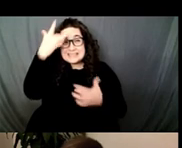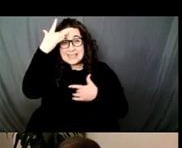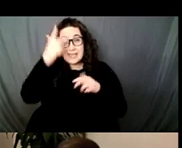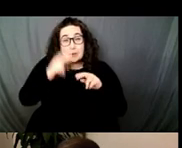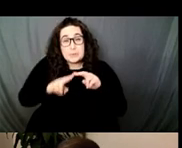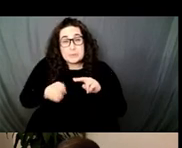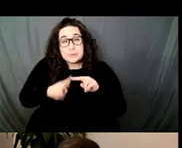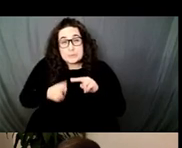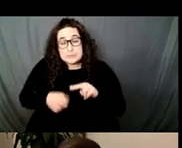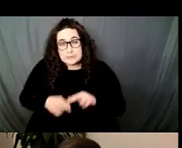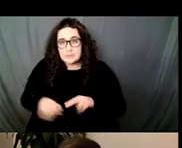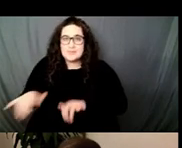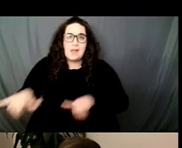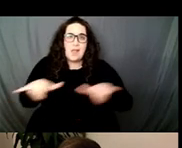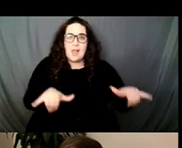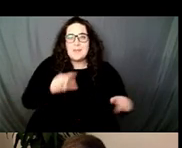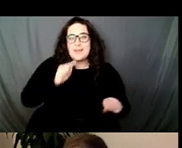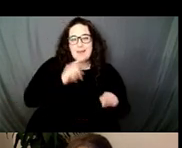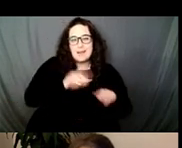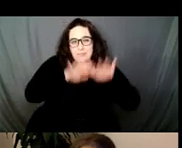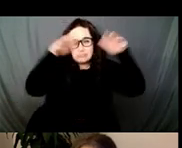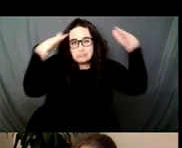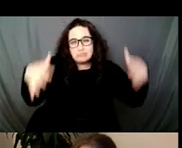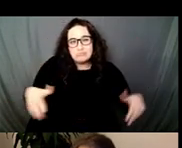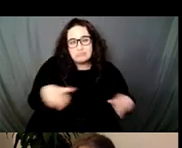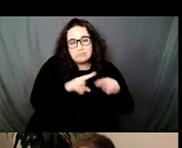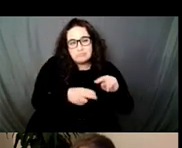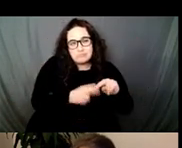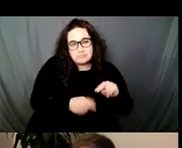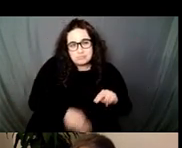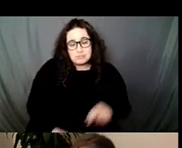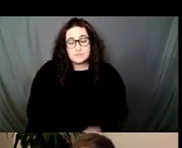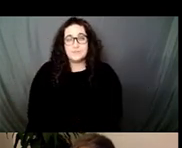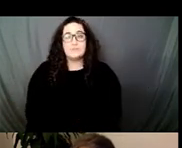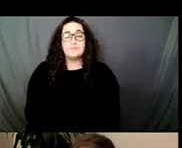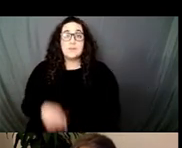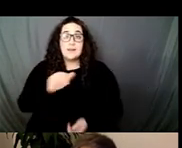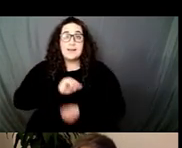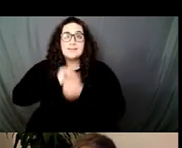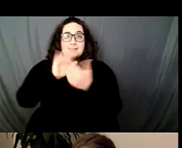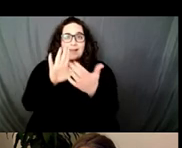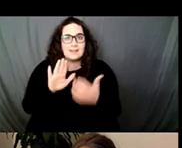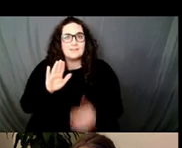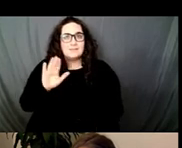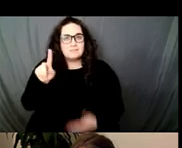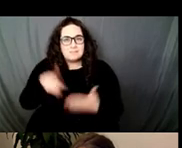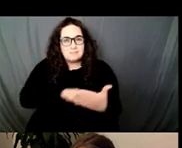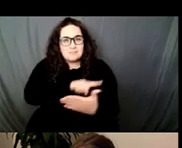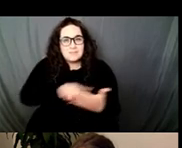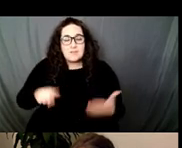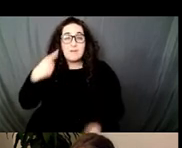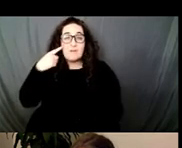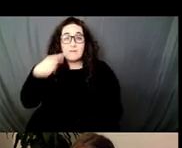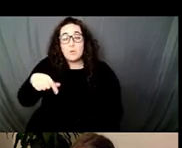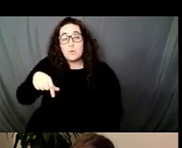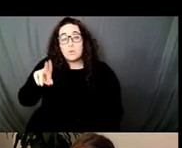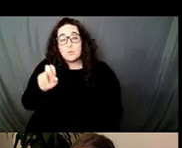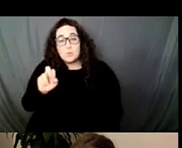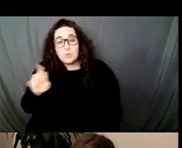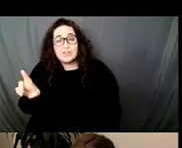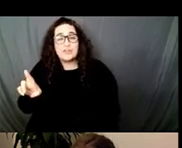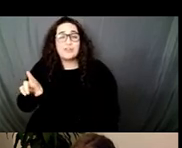homophobia and racism towards HIV positive folks, as well as queer Latinx immigrants during the 80s and 90s, as well as today,